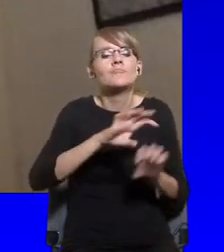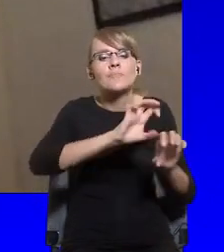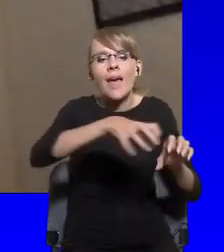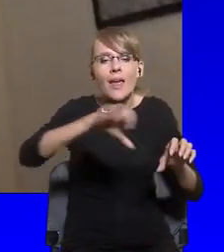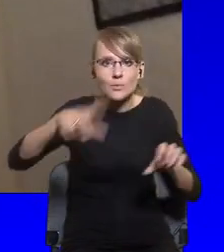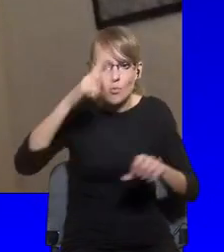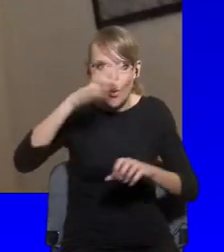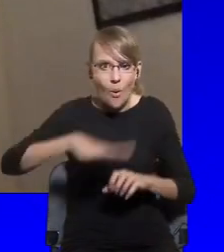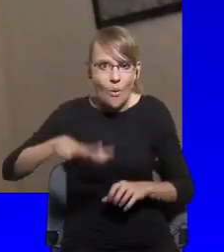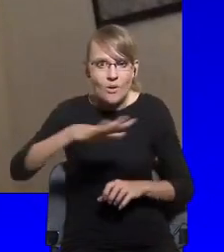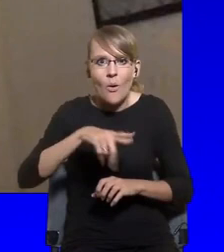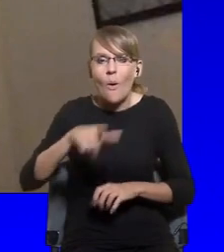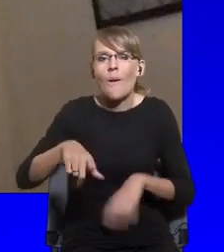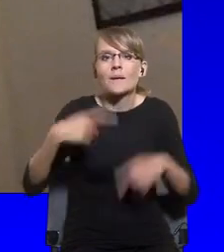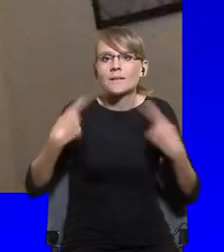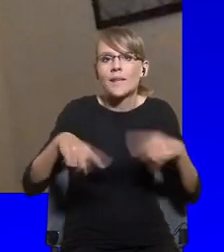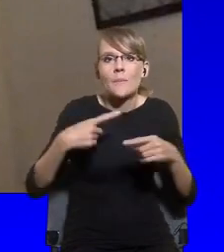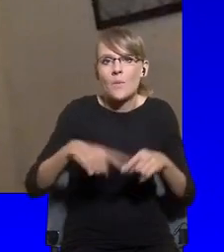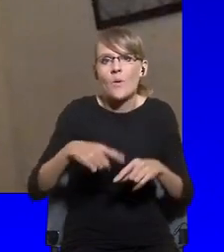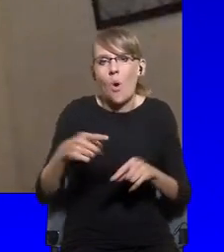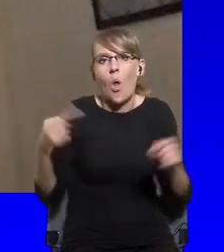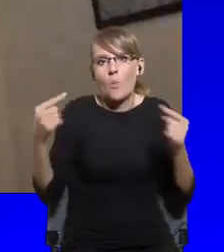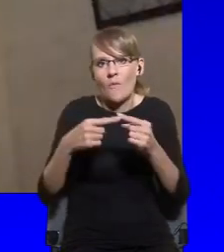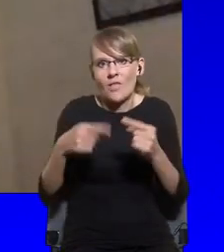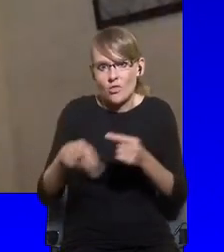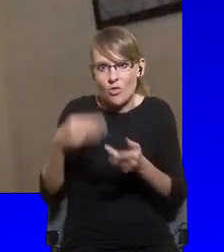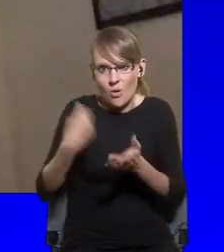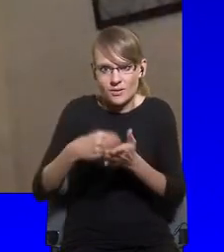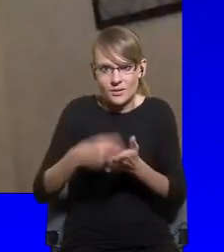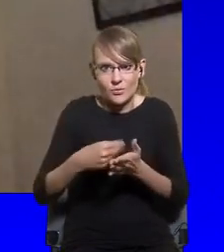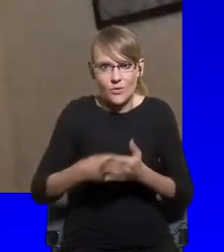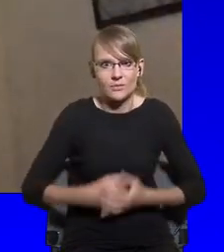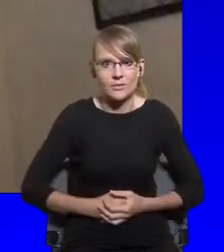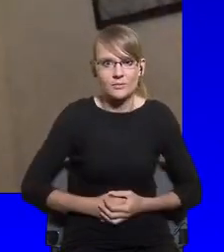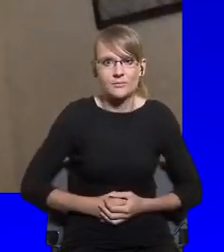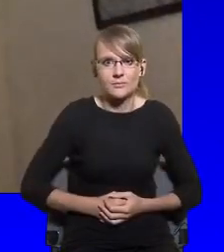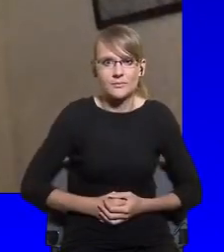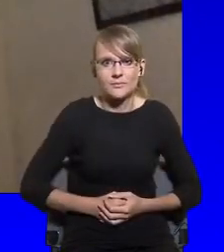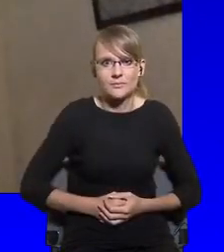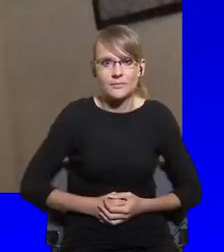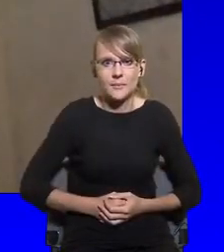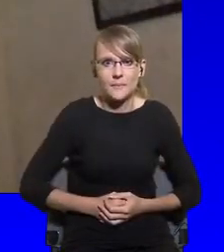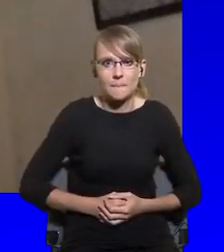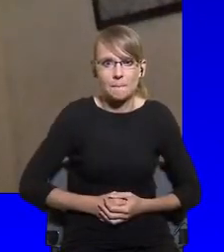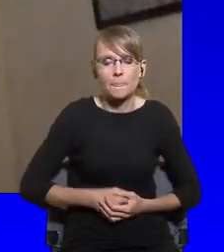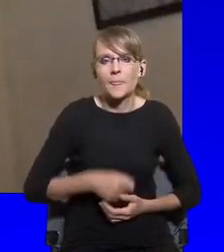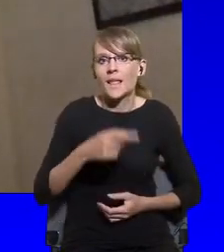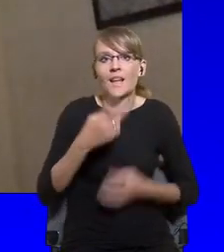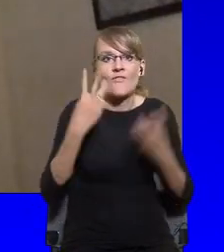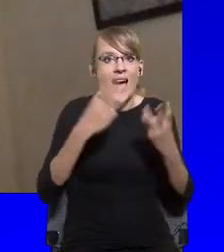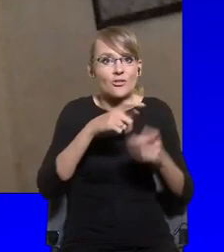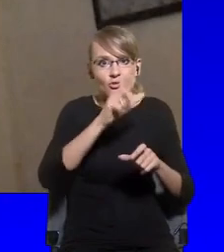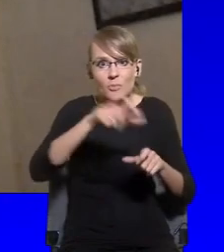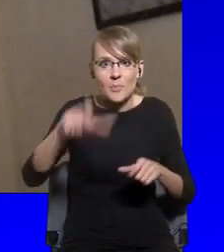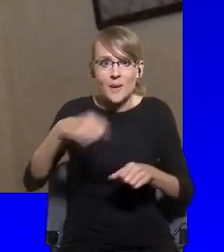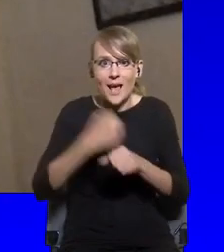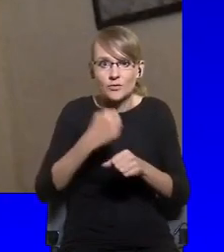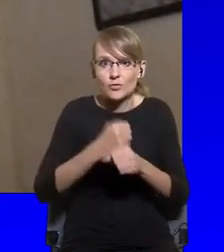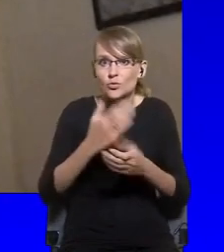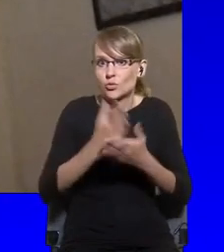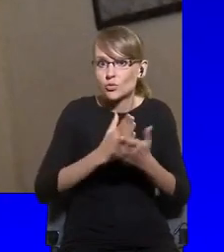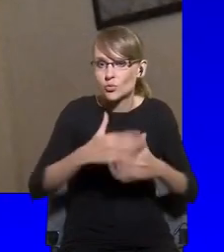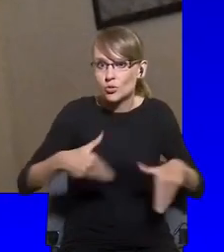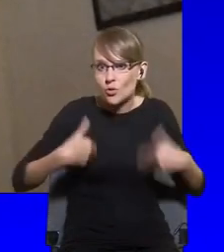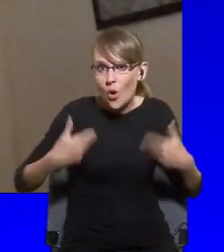the sort of lionizing of key workers, healthcare workers, people who run supermarkets and shops